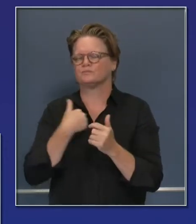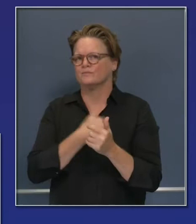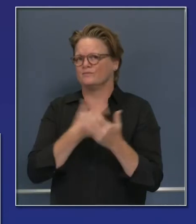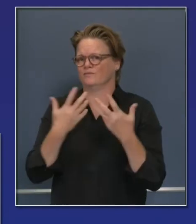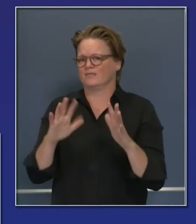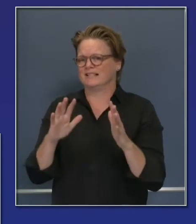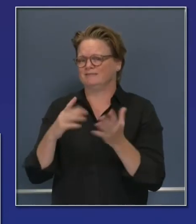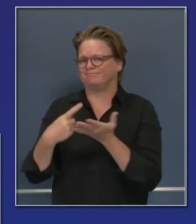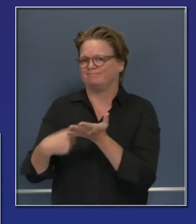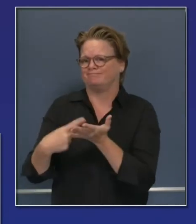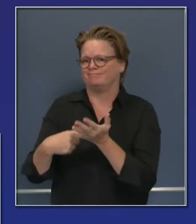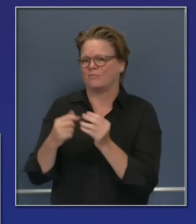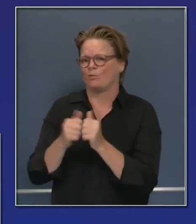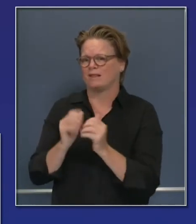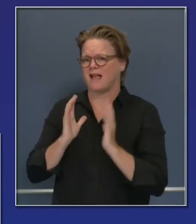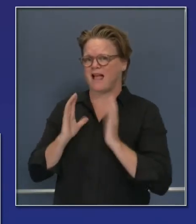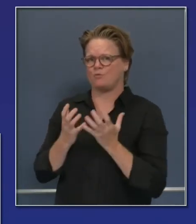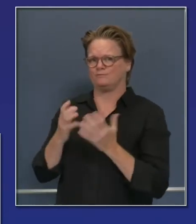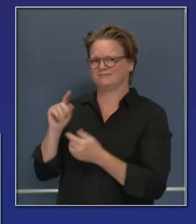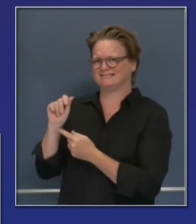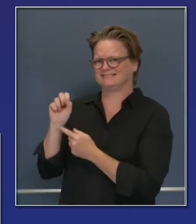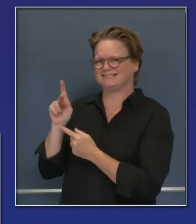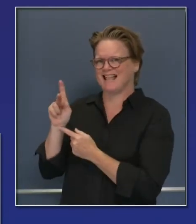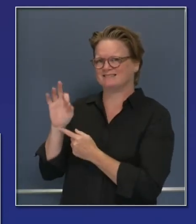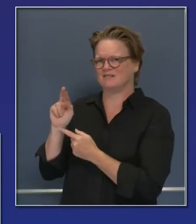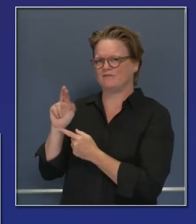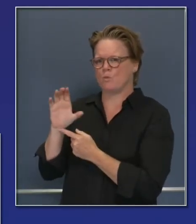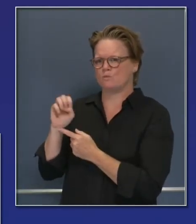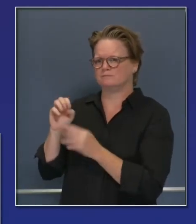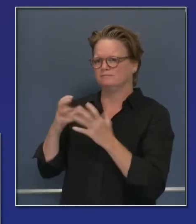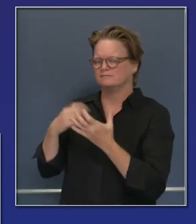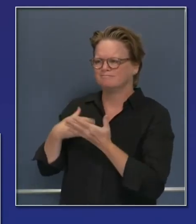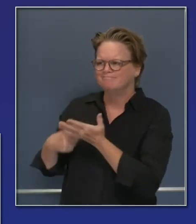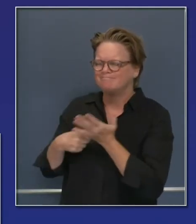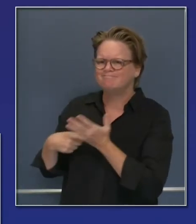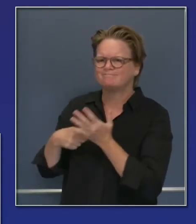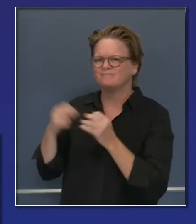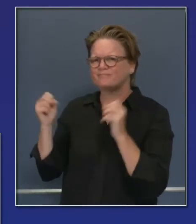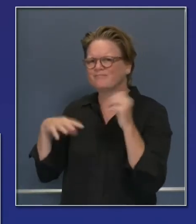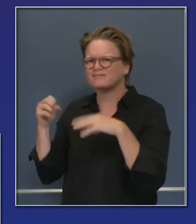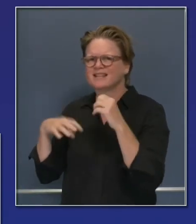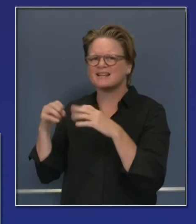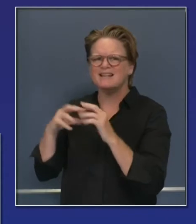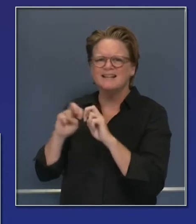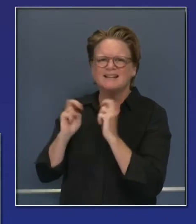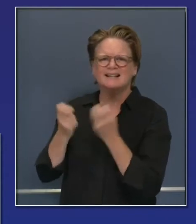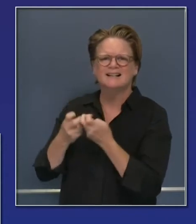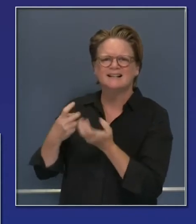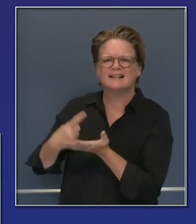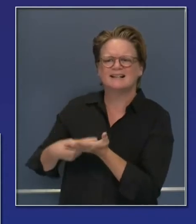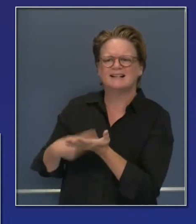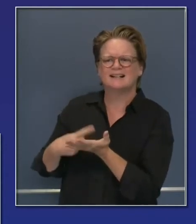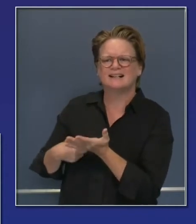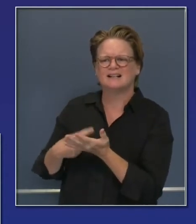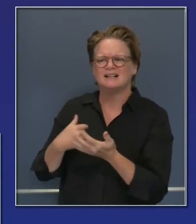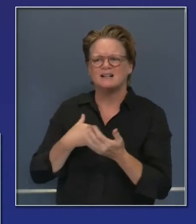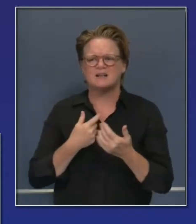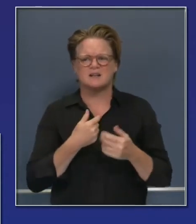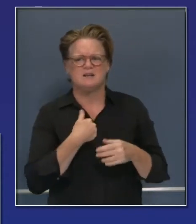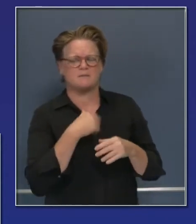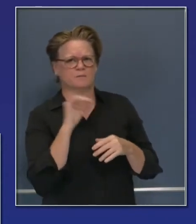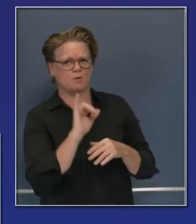particularly over the last many days, as we're working with local health officials on augmenting and addressing